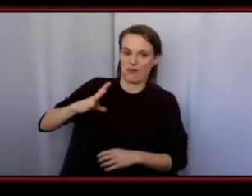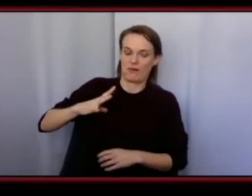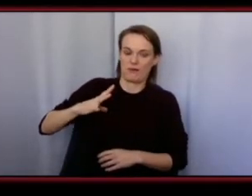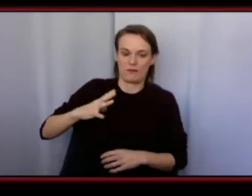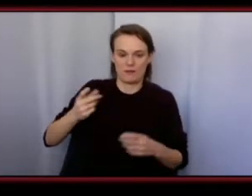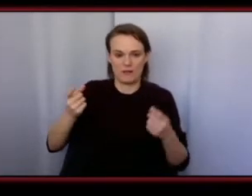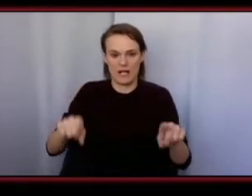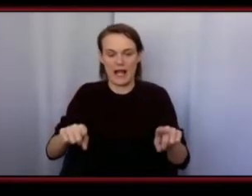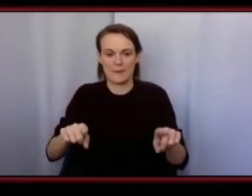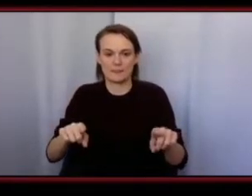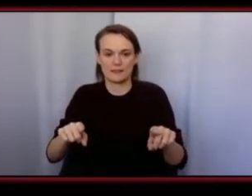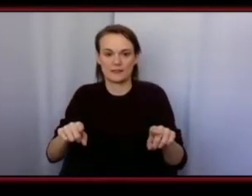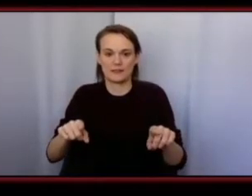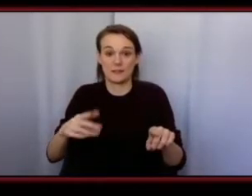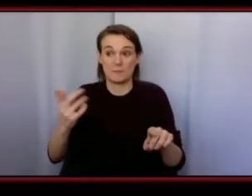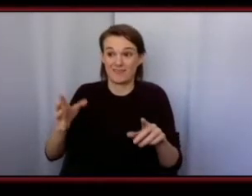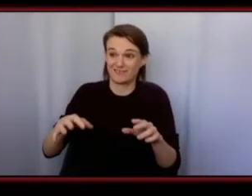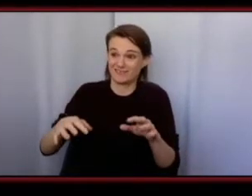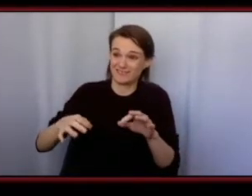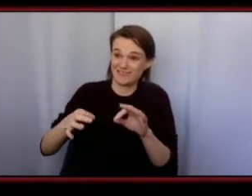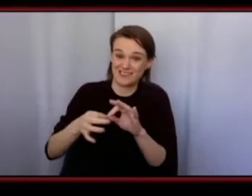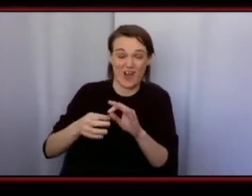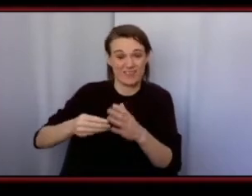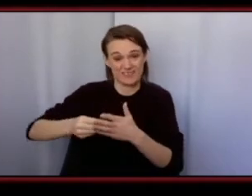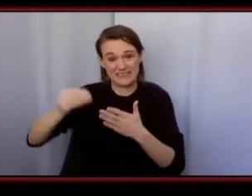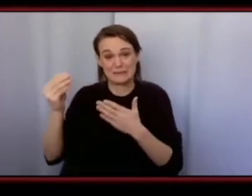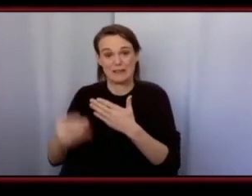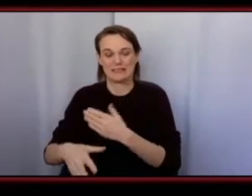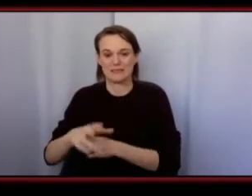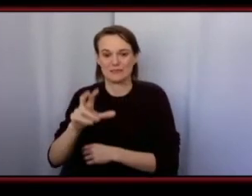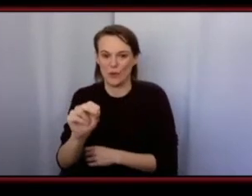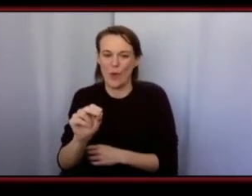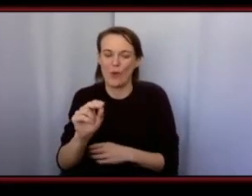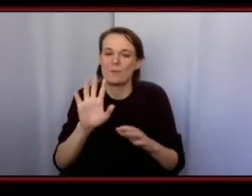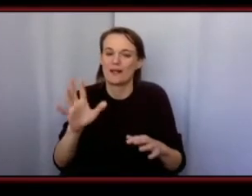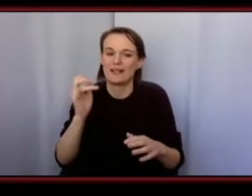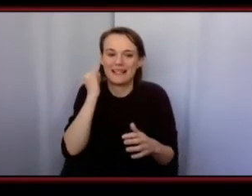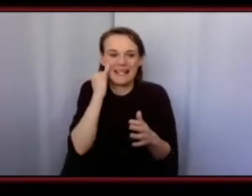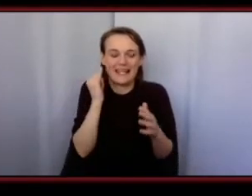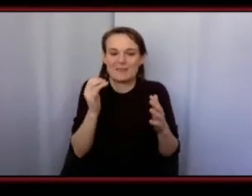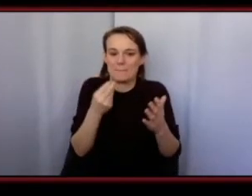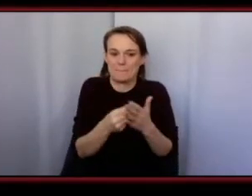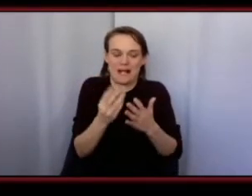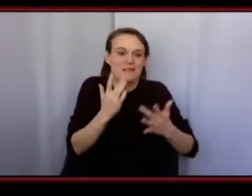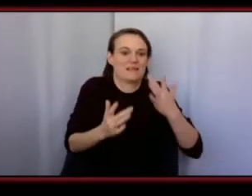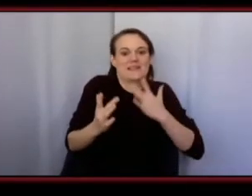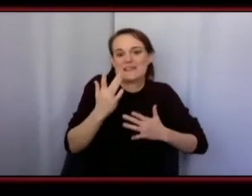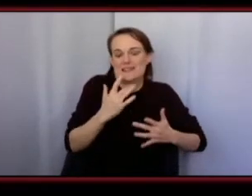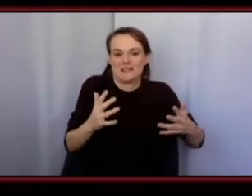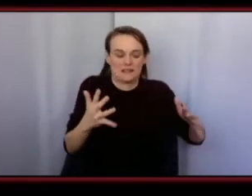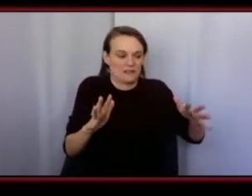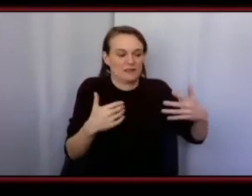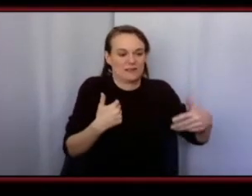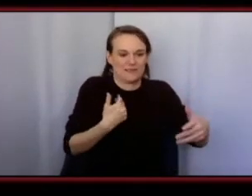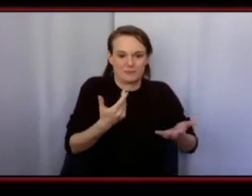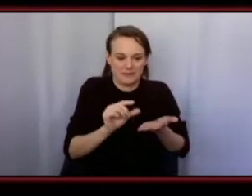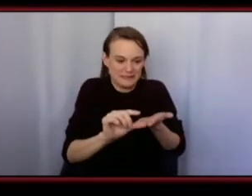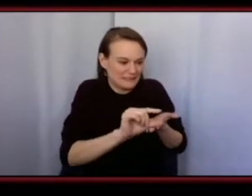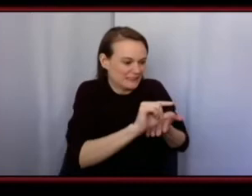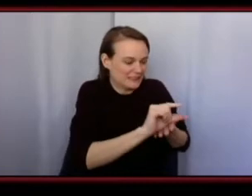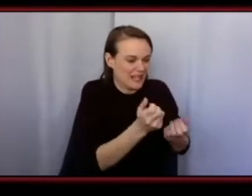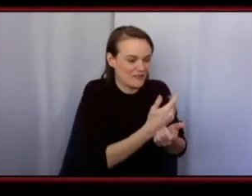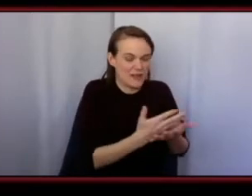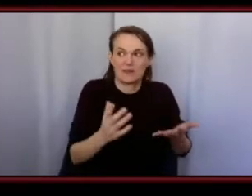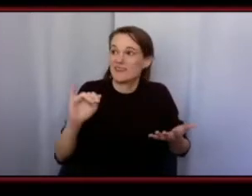um it's not necessarily expensive it's just when you have no money it's hard to pay for insurance because you're like do i pay